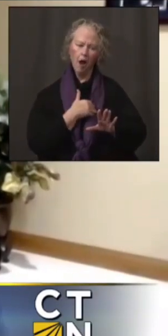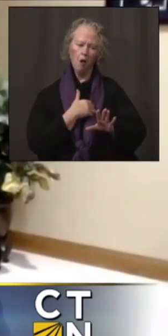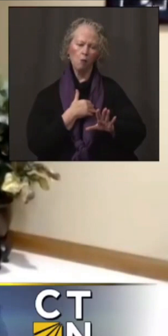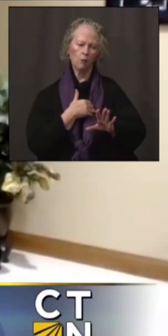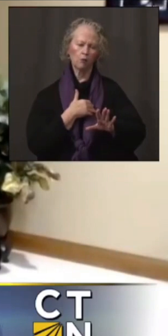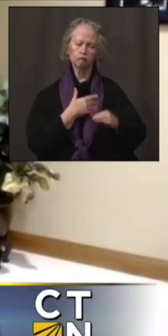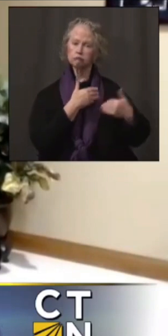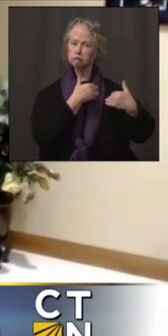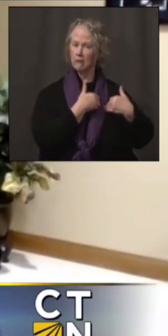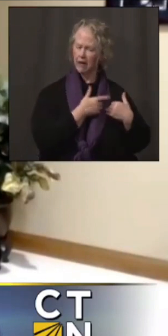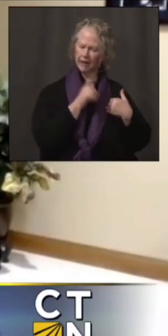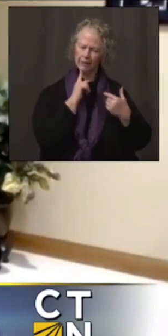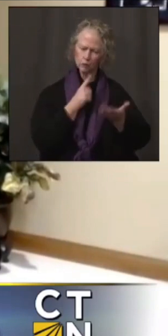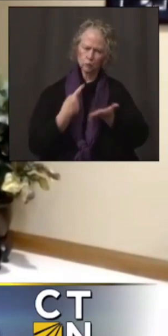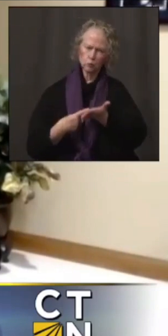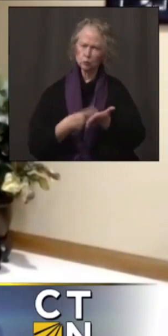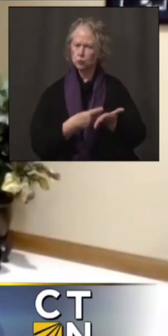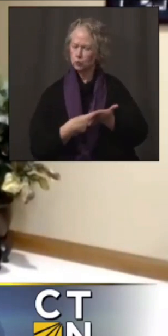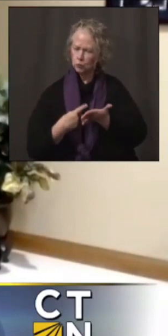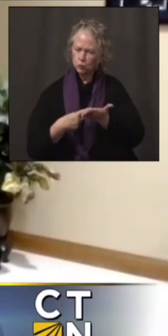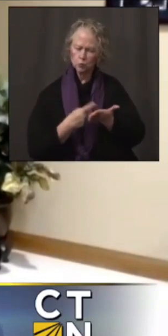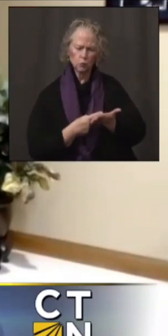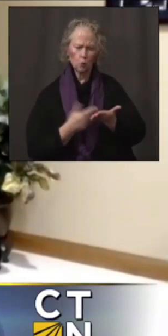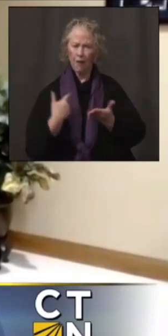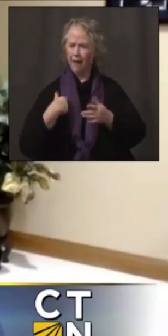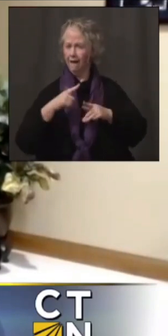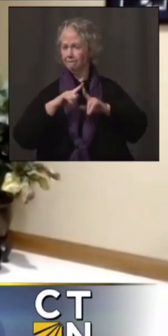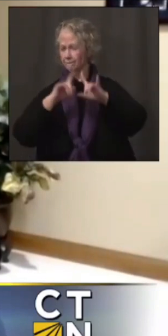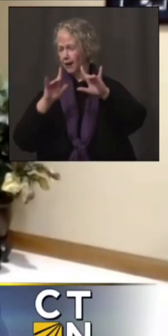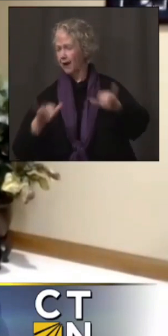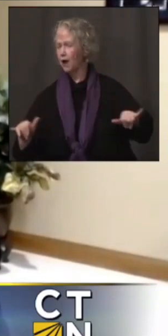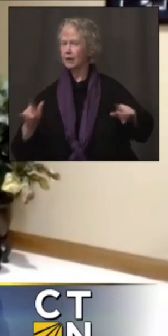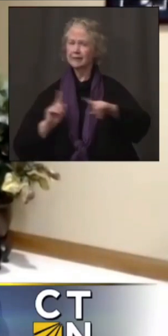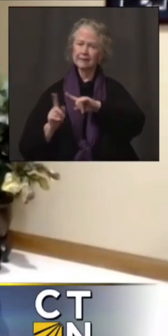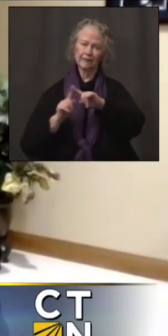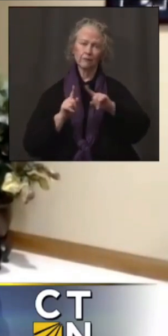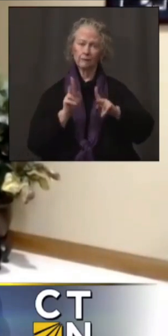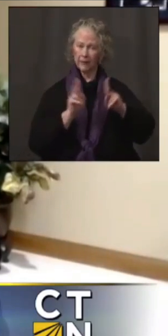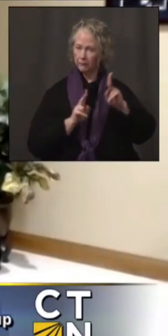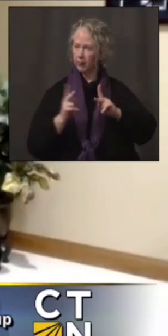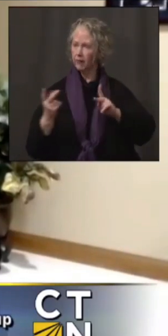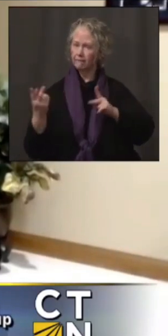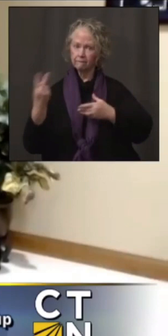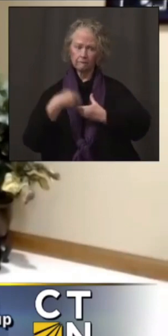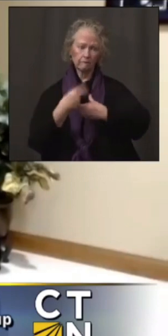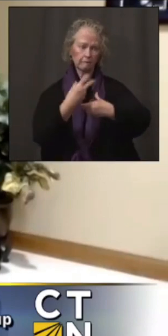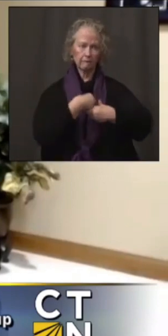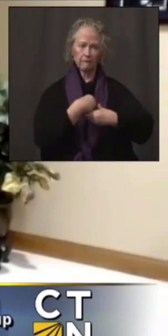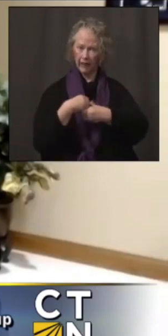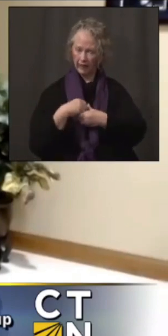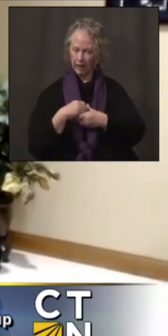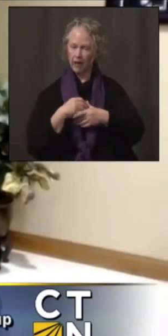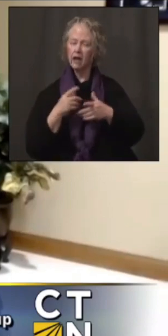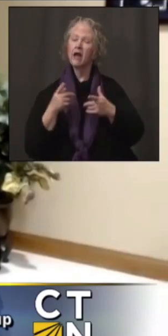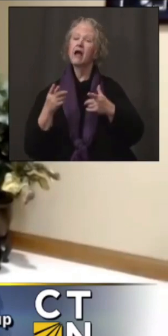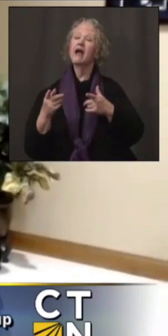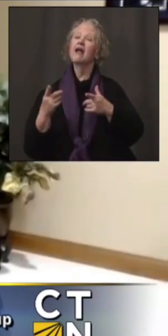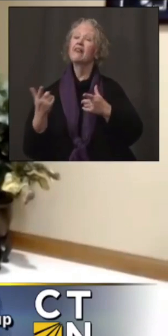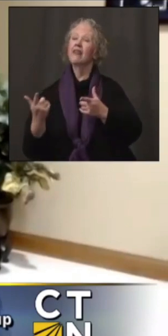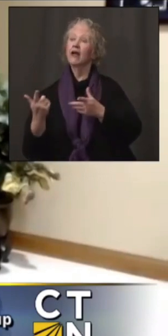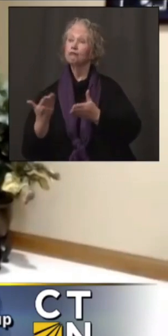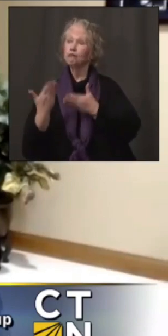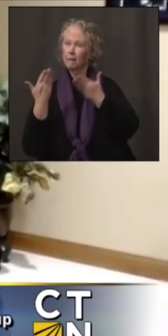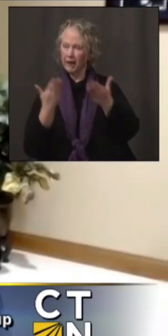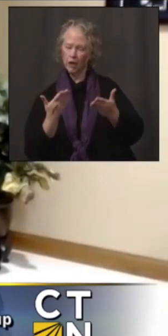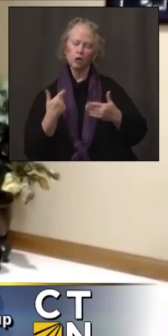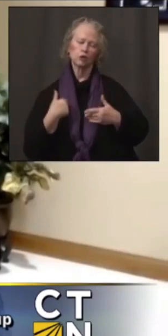We have ideal or diverse representation on each of our subcommittees. And then the recommendation from each of the subcommittee goes to the advisory group. And